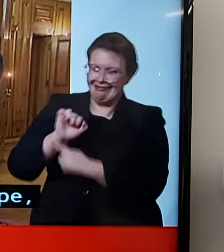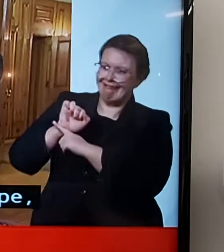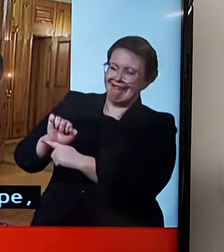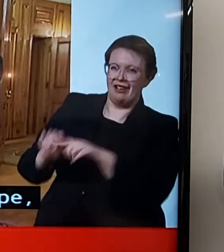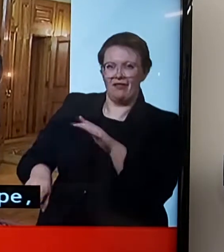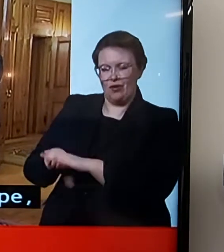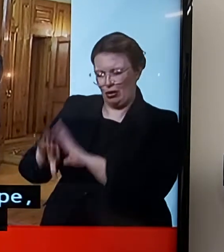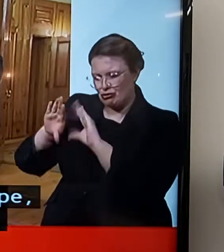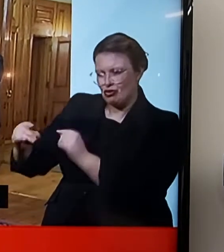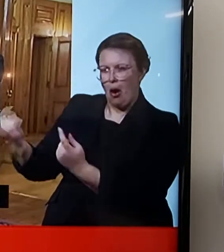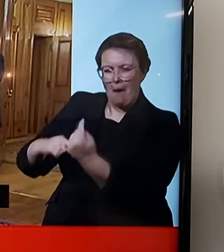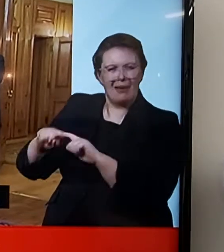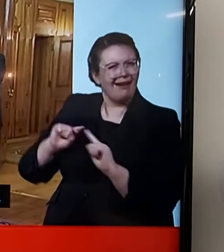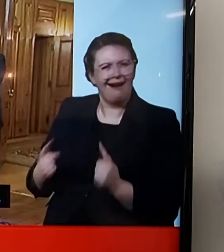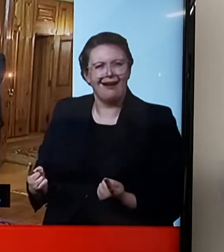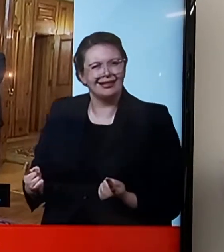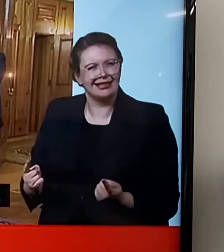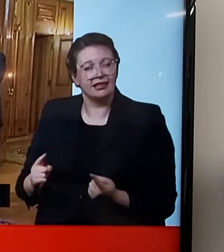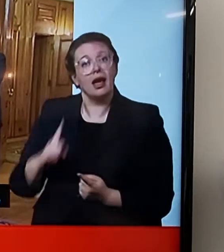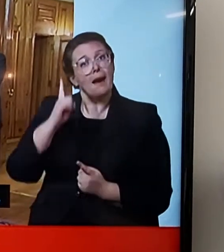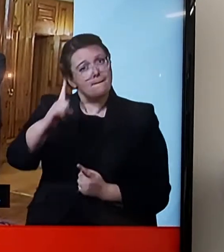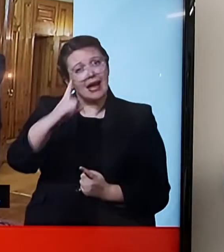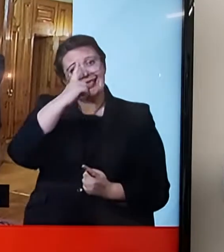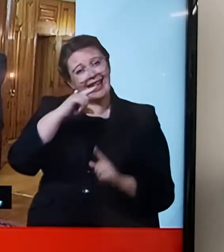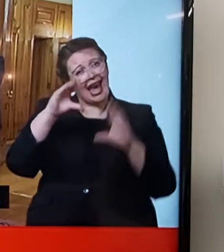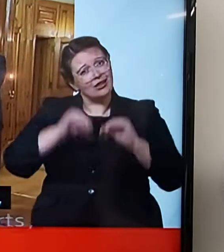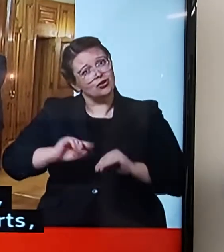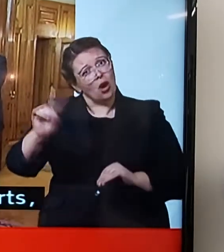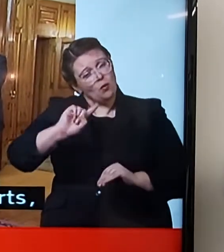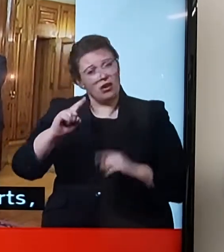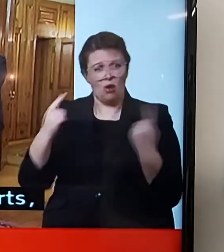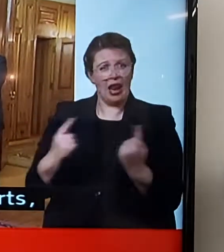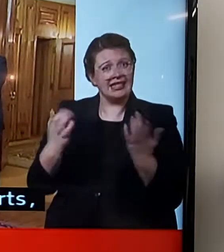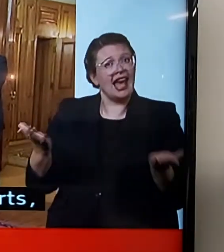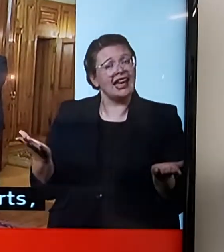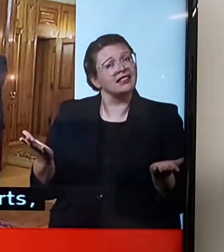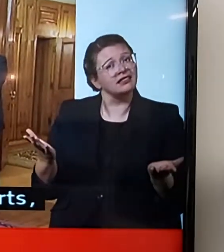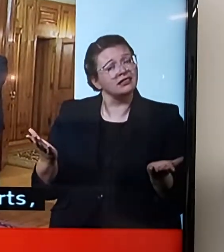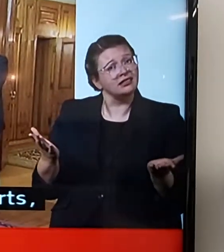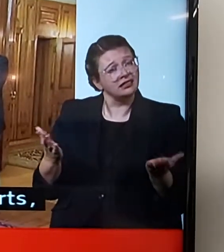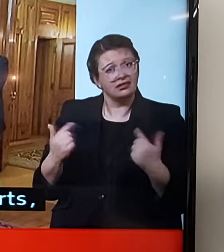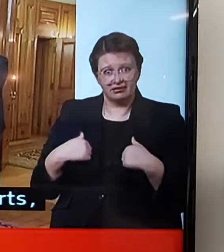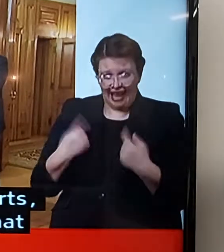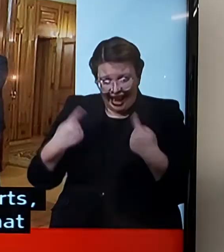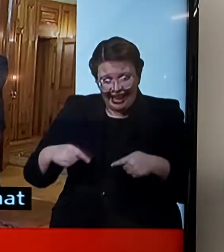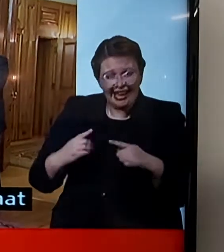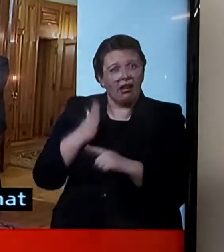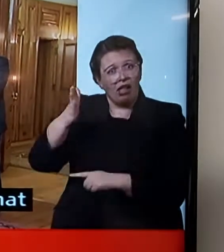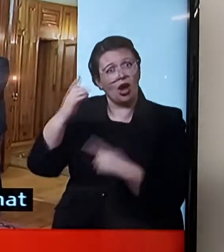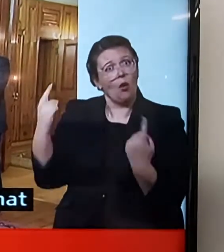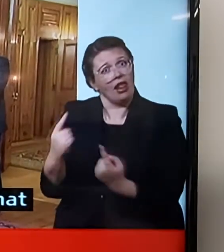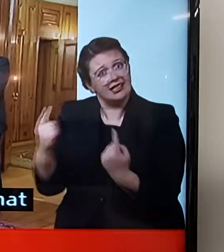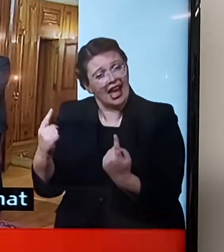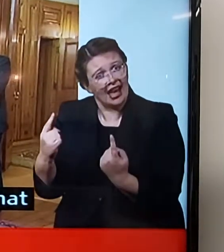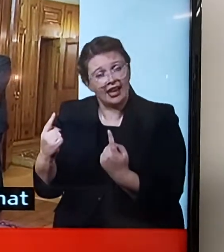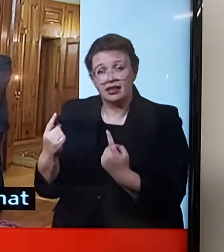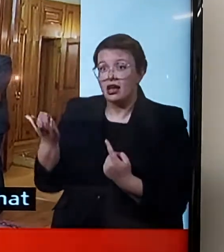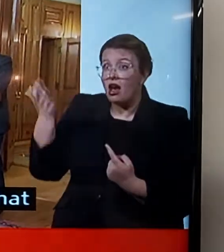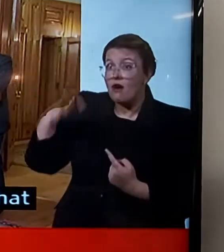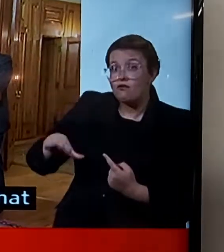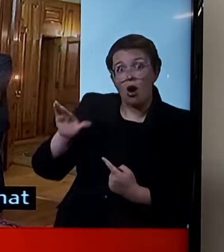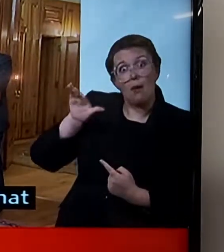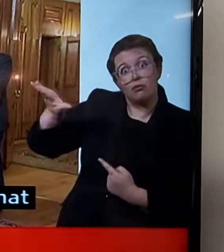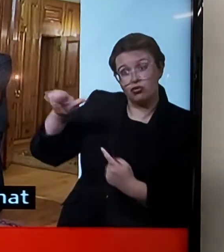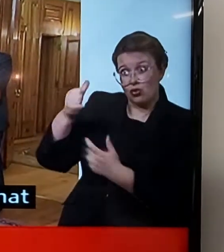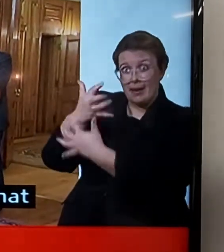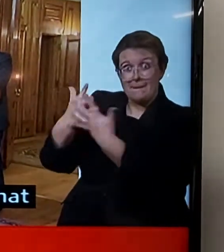is say it's to go on holiday, which means it's illegal to go on holiday, which means it's to and if want come to this country, if